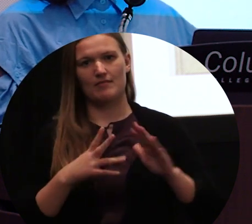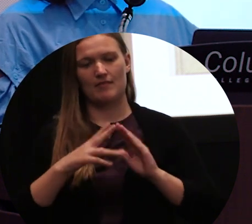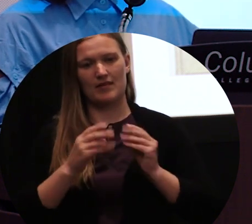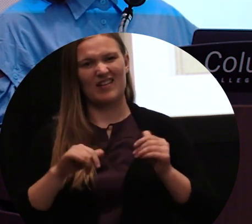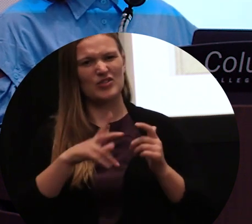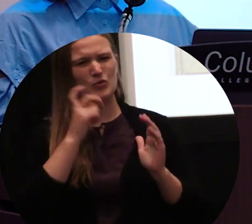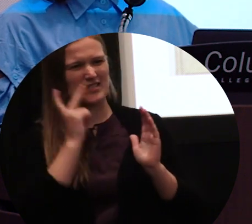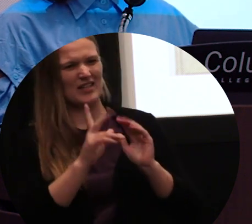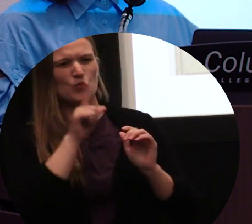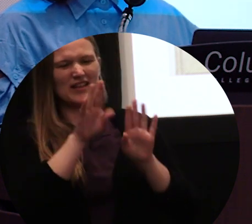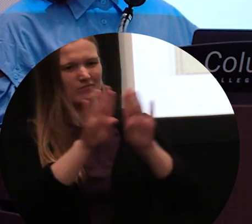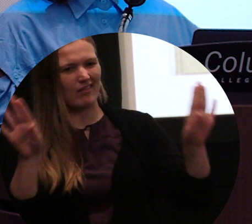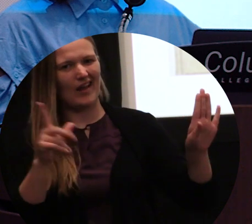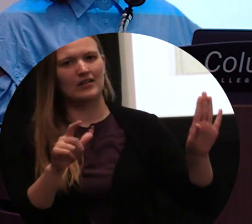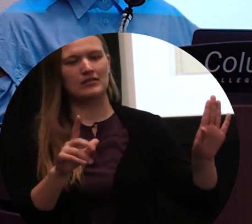flat.